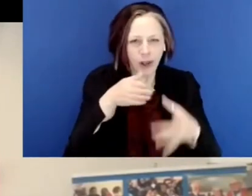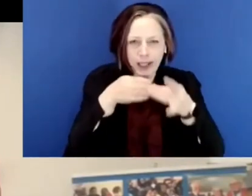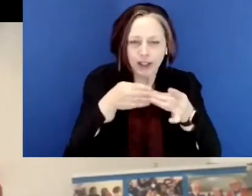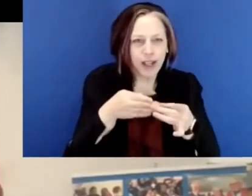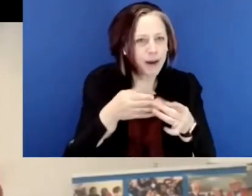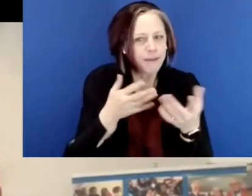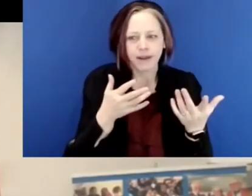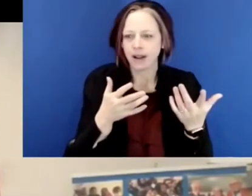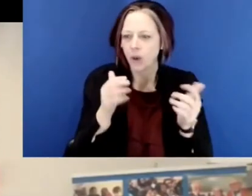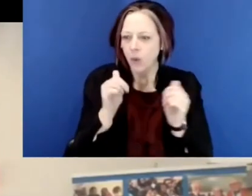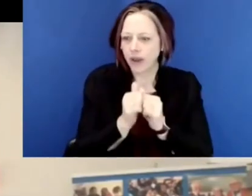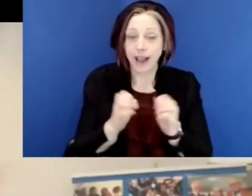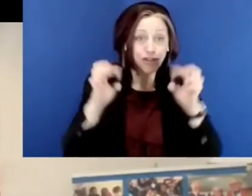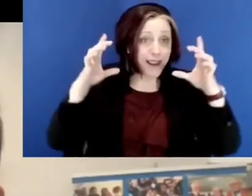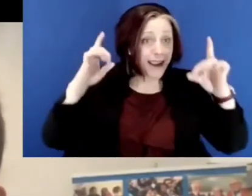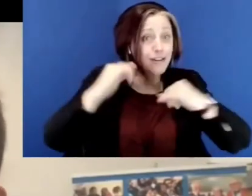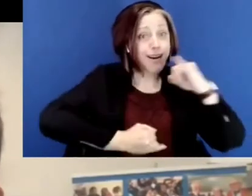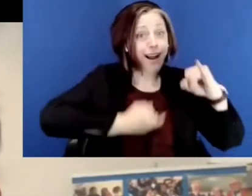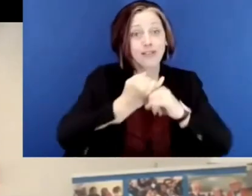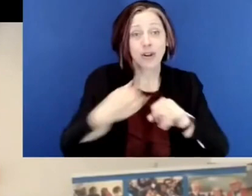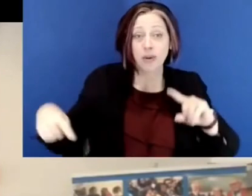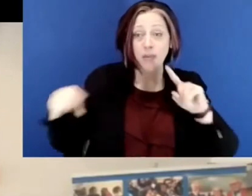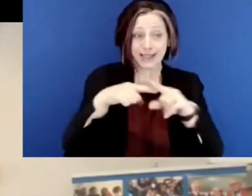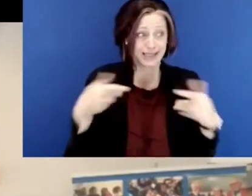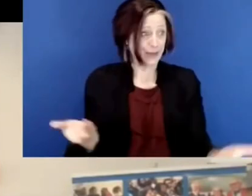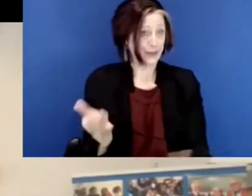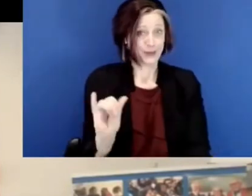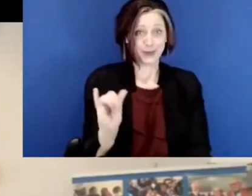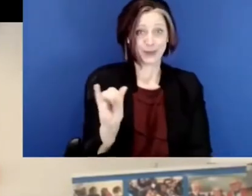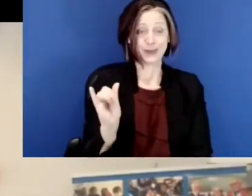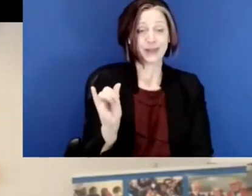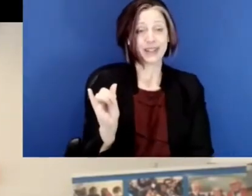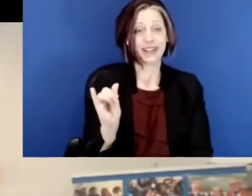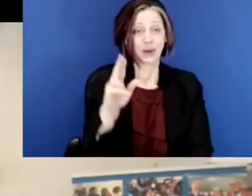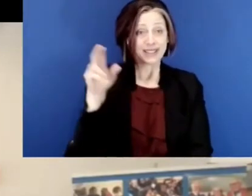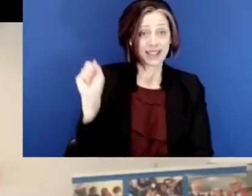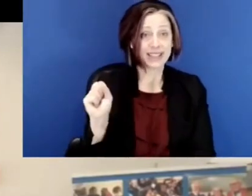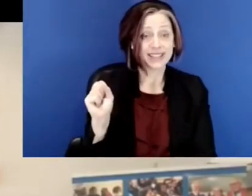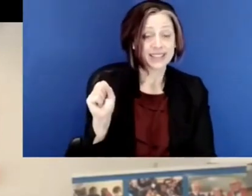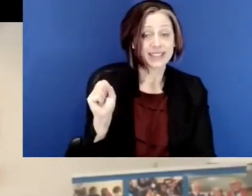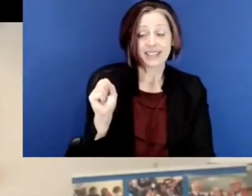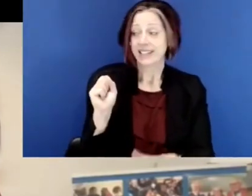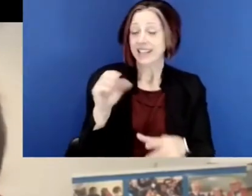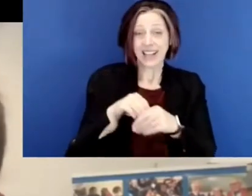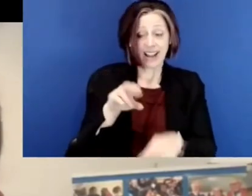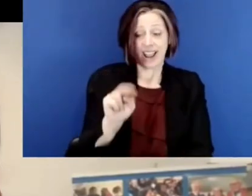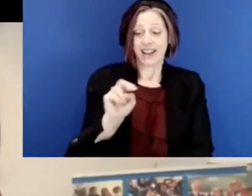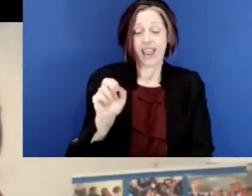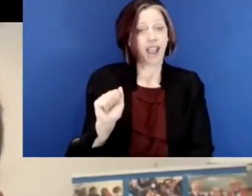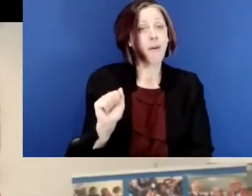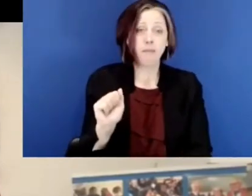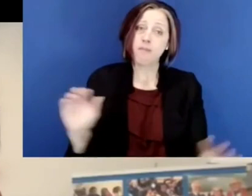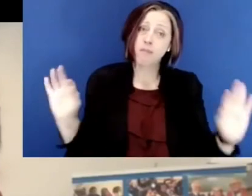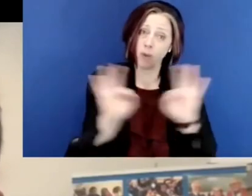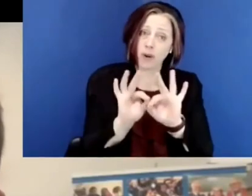Lily, your leadership in both the education international, but here, um, in the United States,